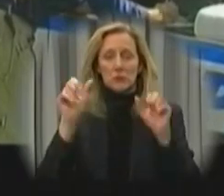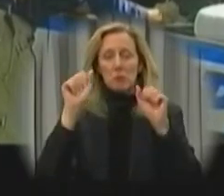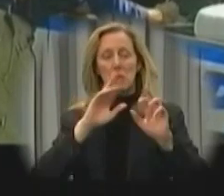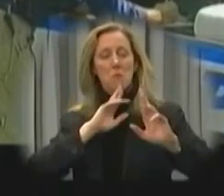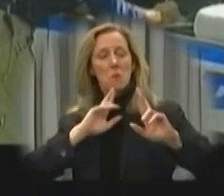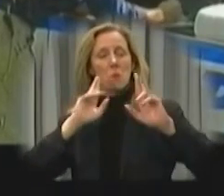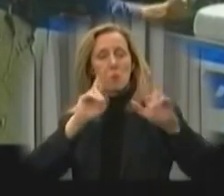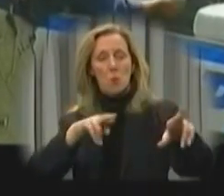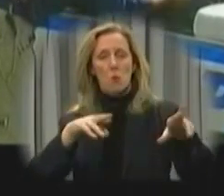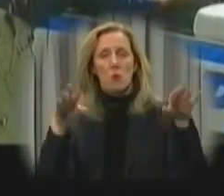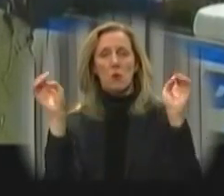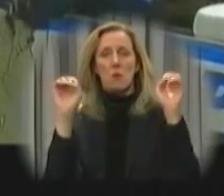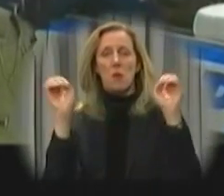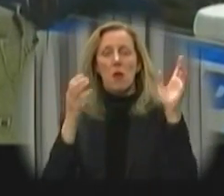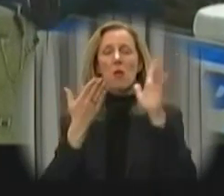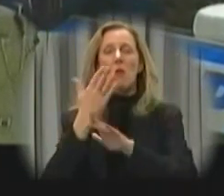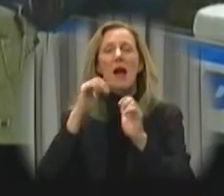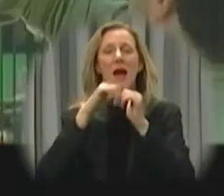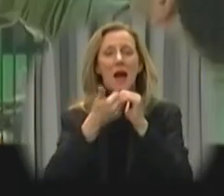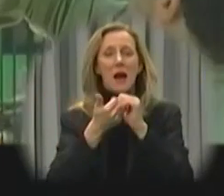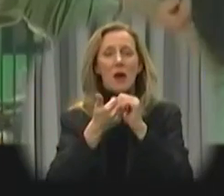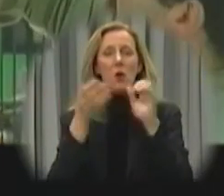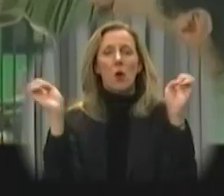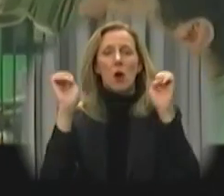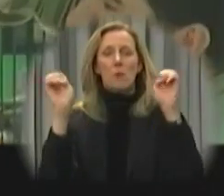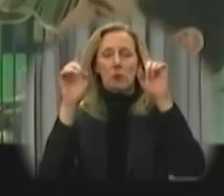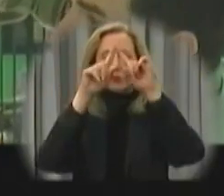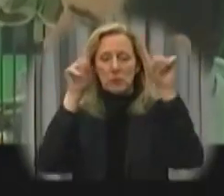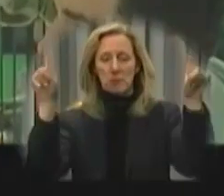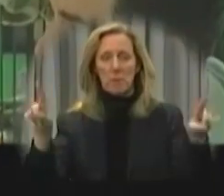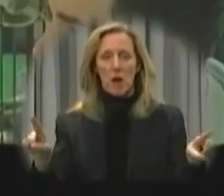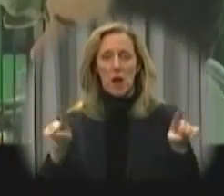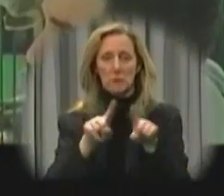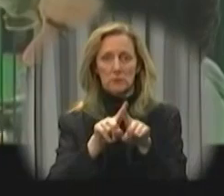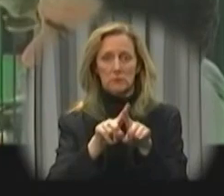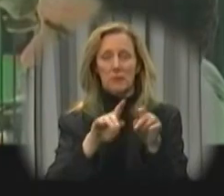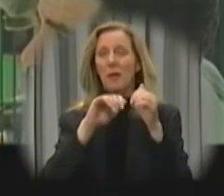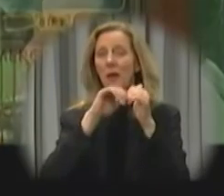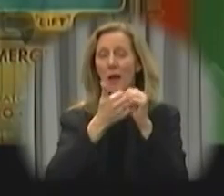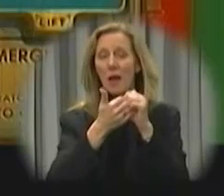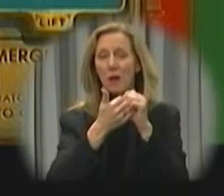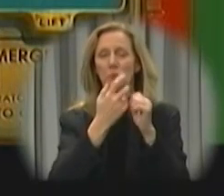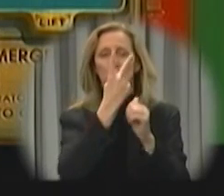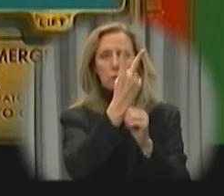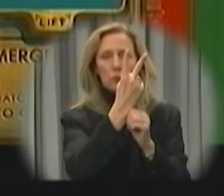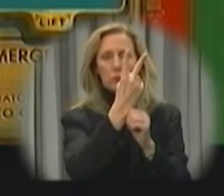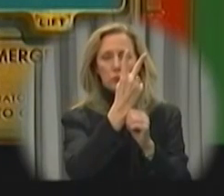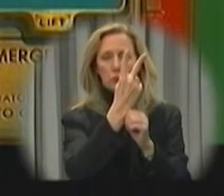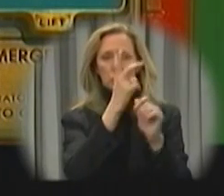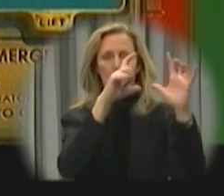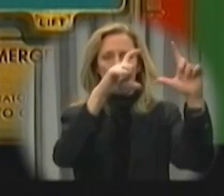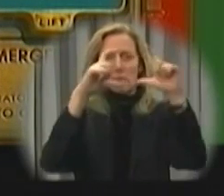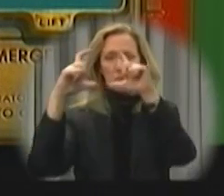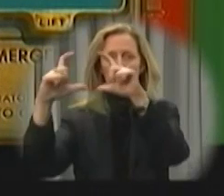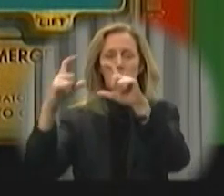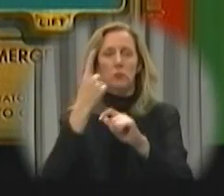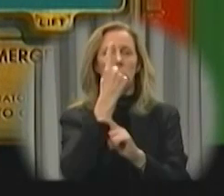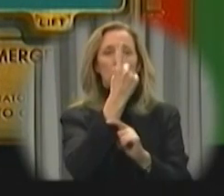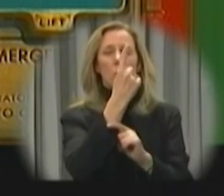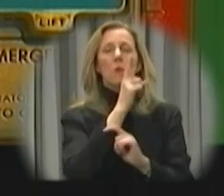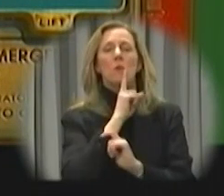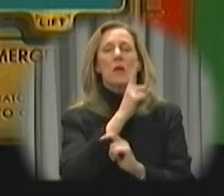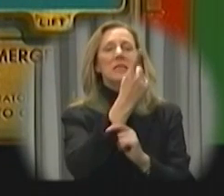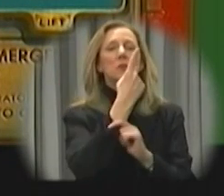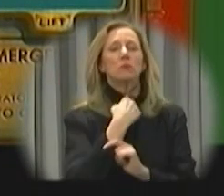individual can report an emergency through the use of an emergency call box. The emergency call box has two covers on its face.